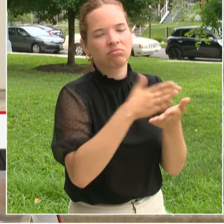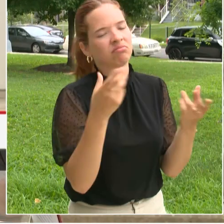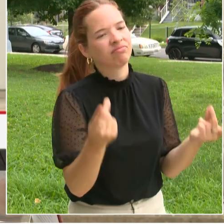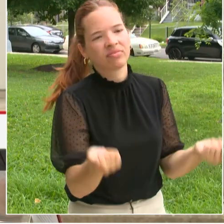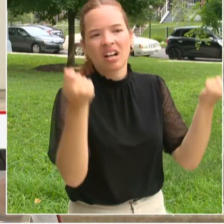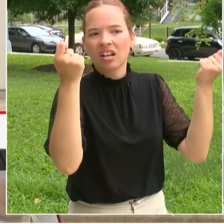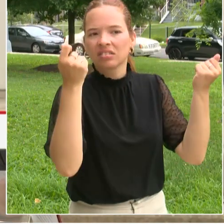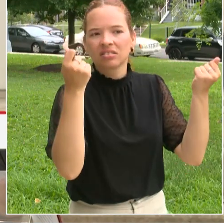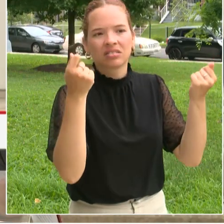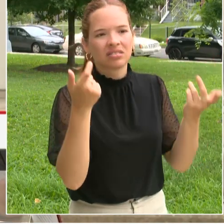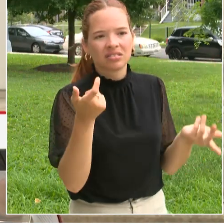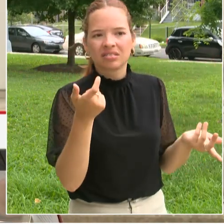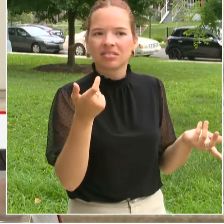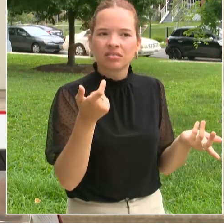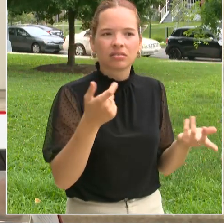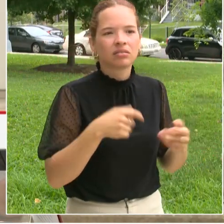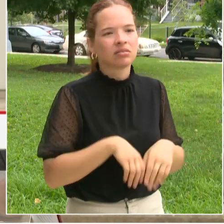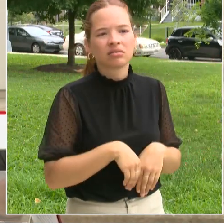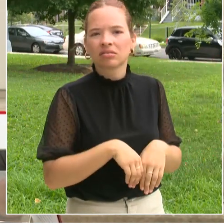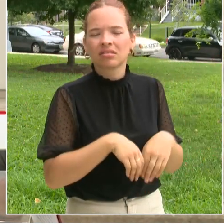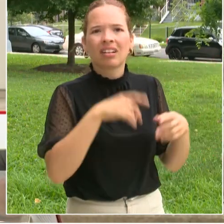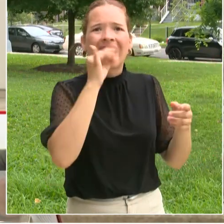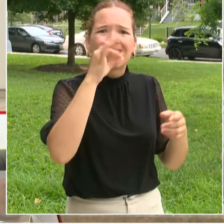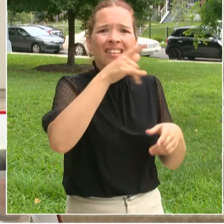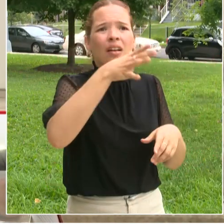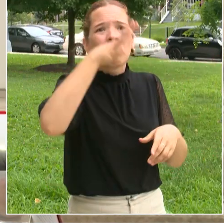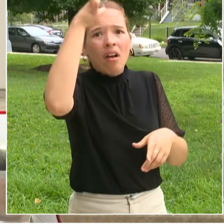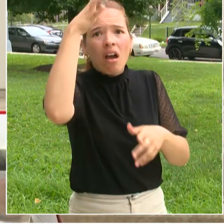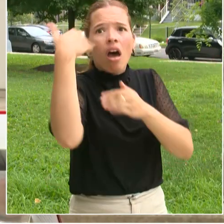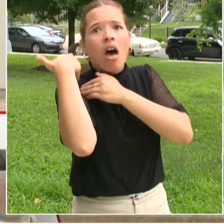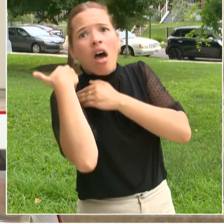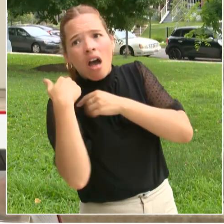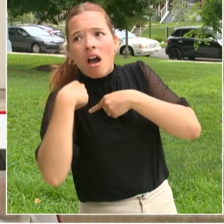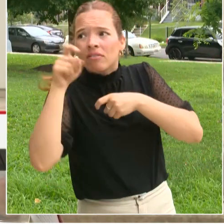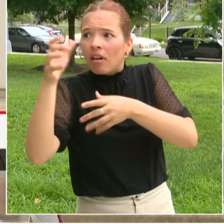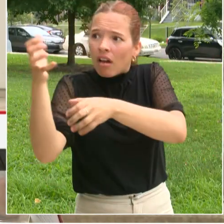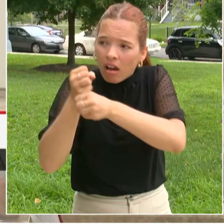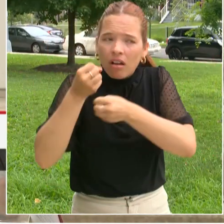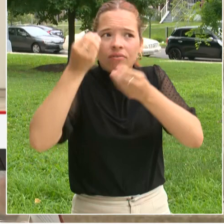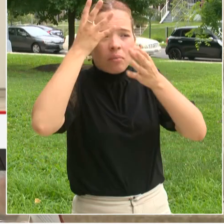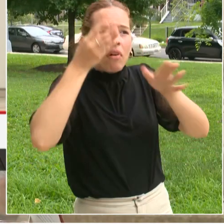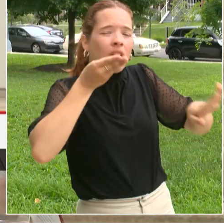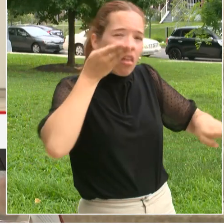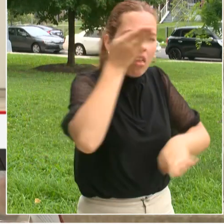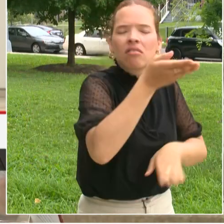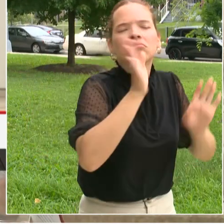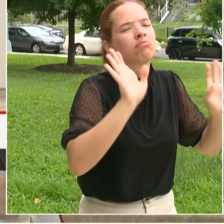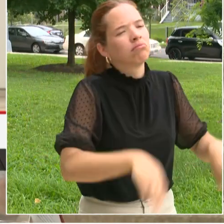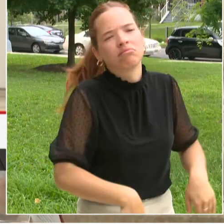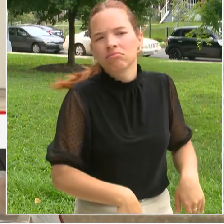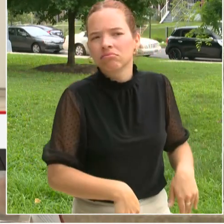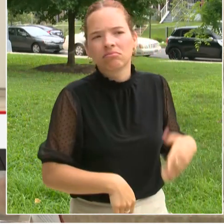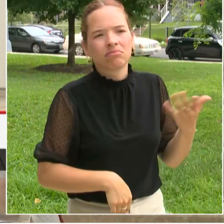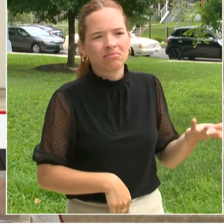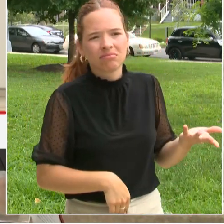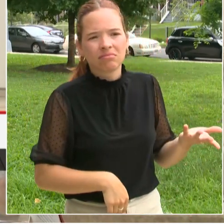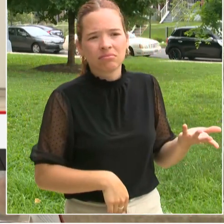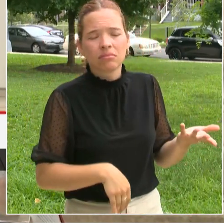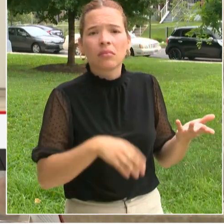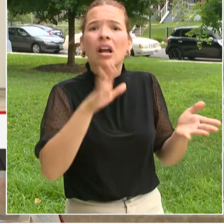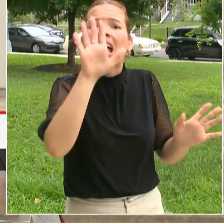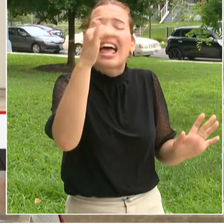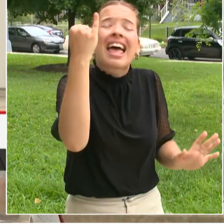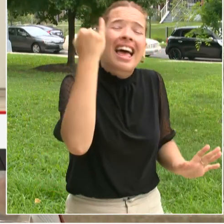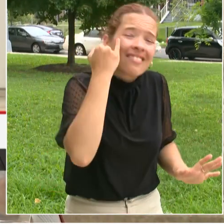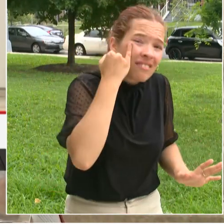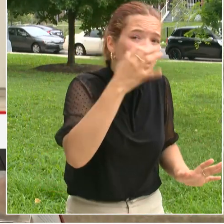not for the parent to do. They authorized that but what we're trying to do is eliminate a step for them rather than make the step easy to do on their